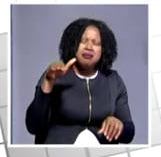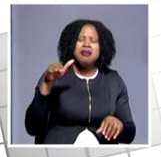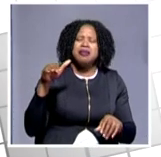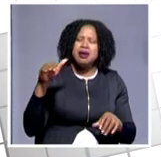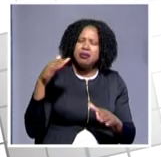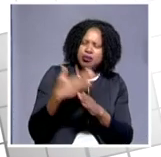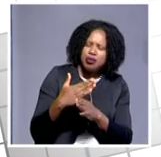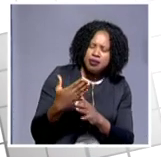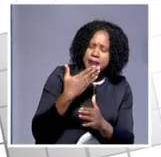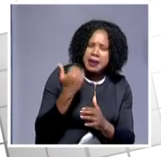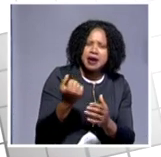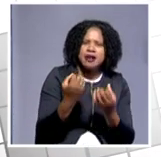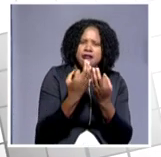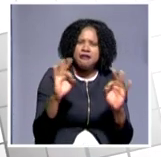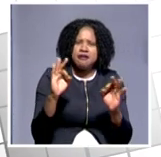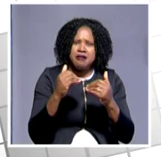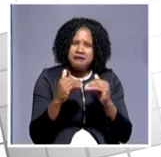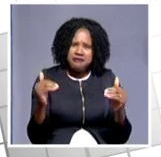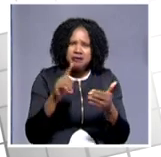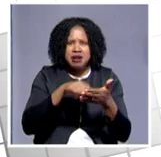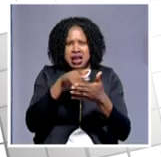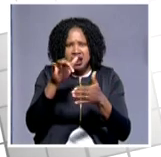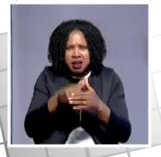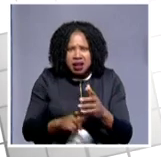free and free elections. It's a very sober moment.